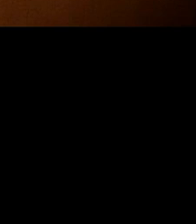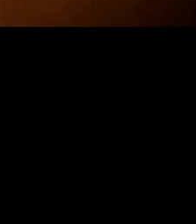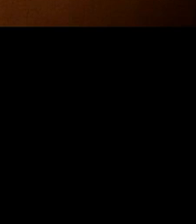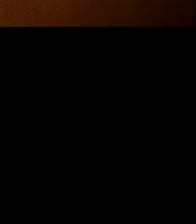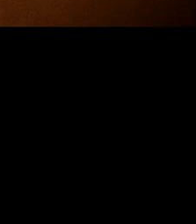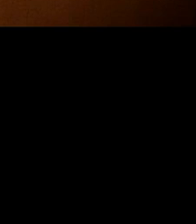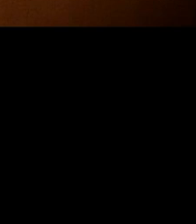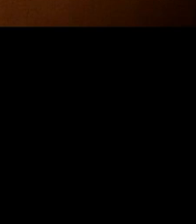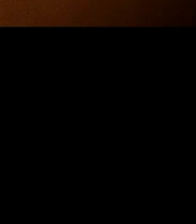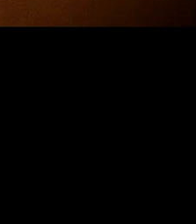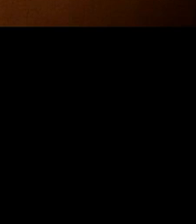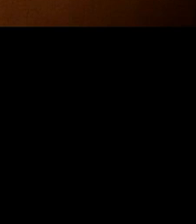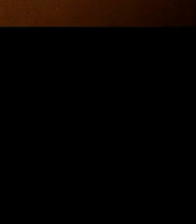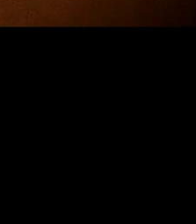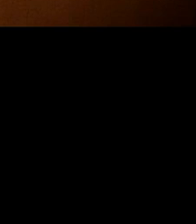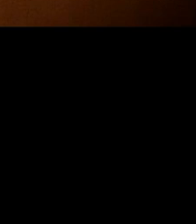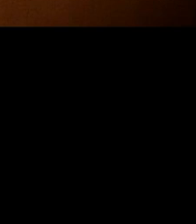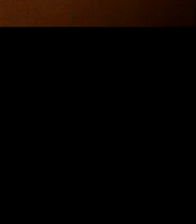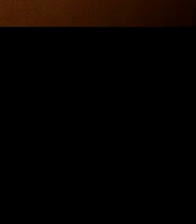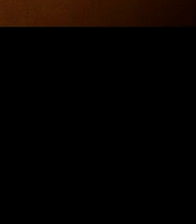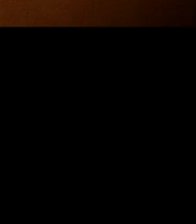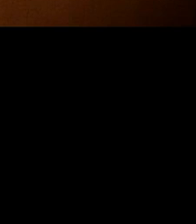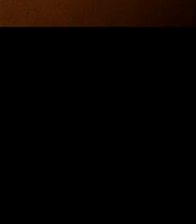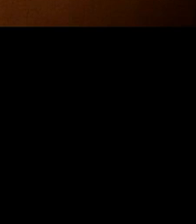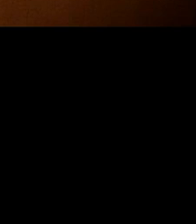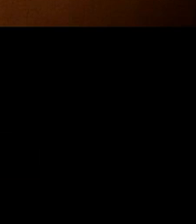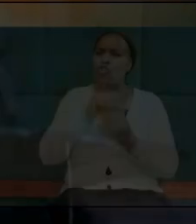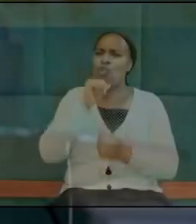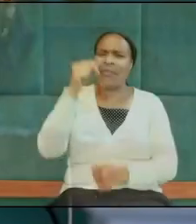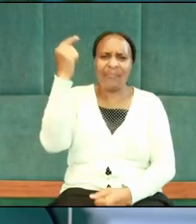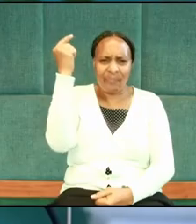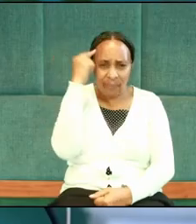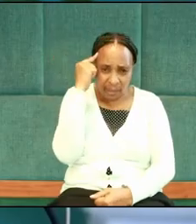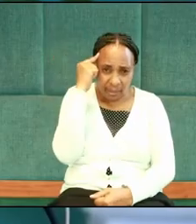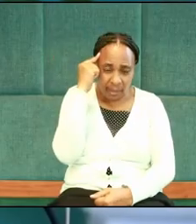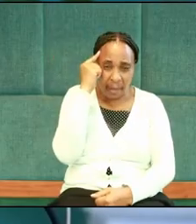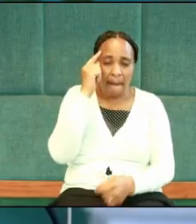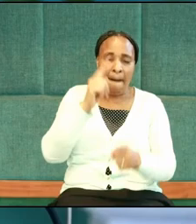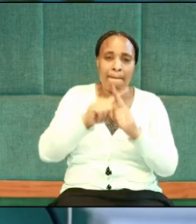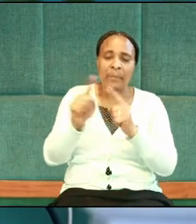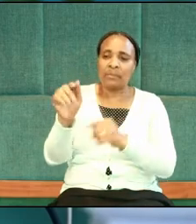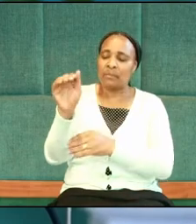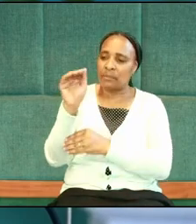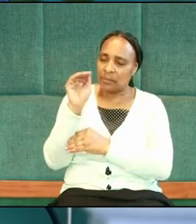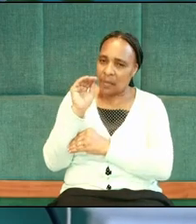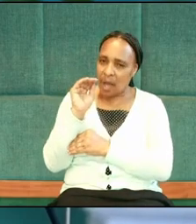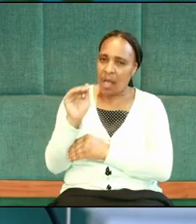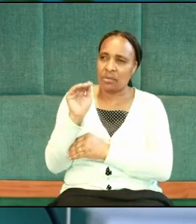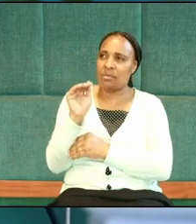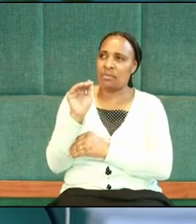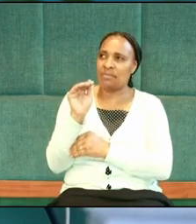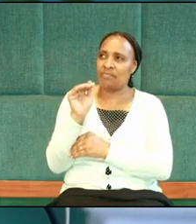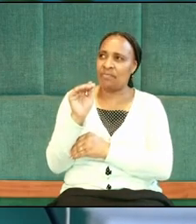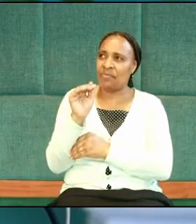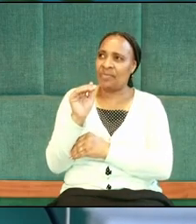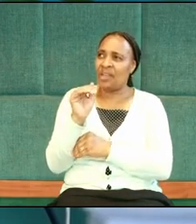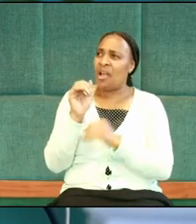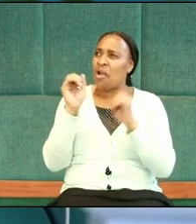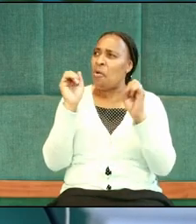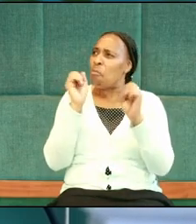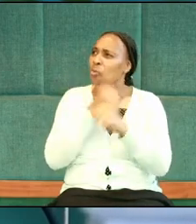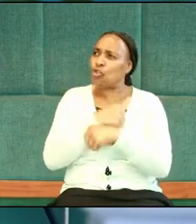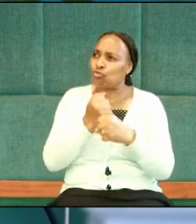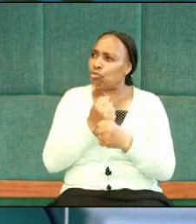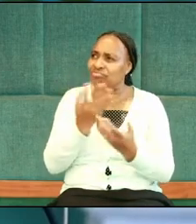which says don't think, just act. Don't reason, don't be